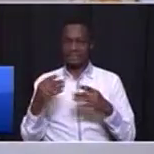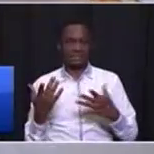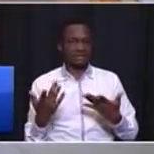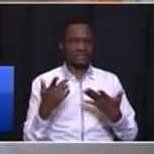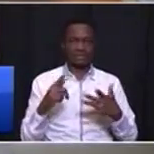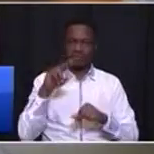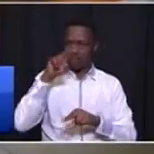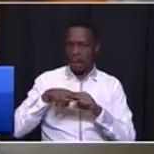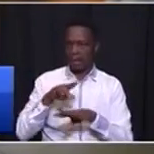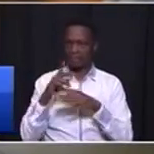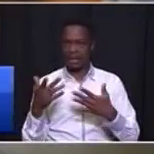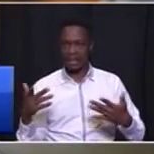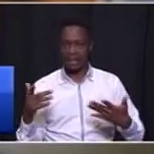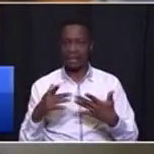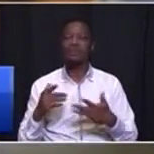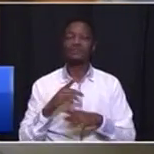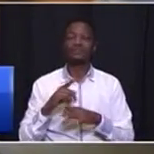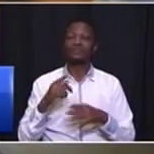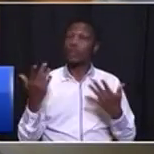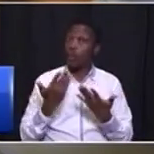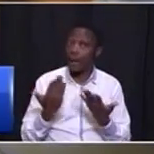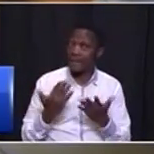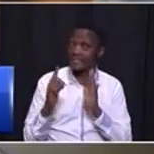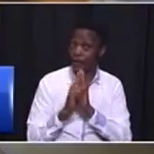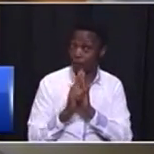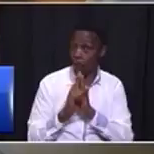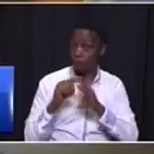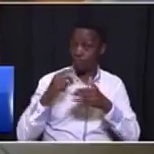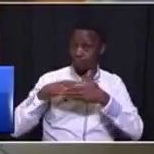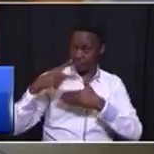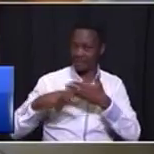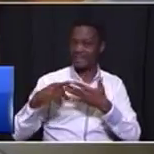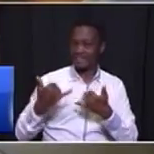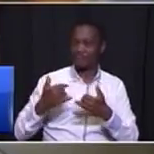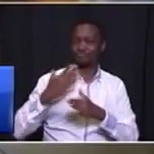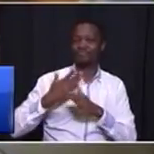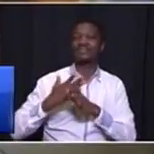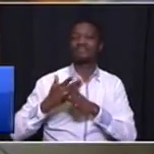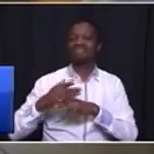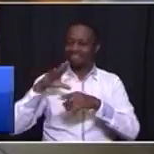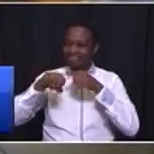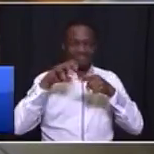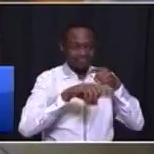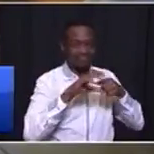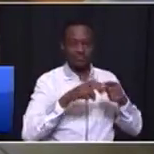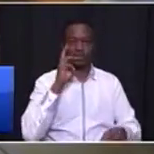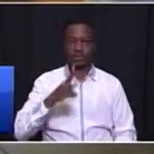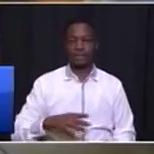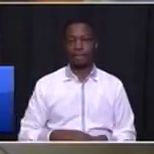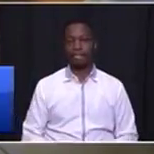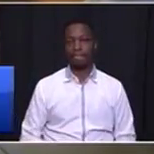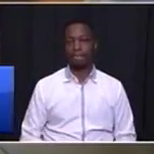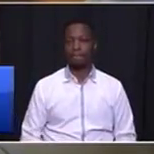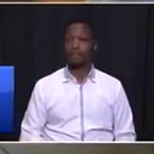forums. So Ukaimulao is working and to demonstrate this, Murubem